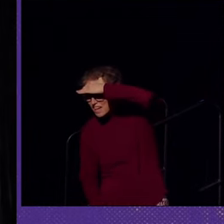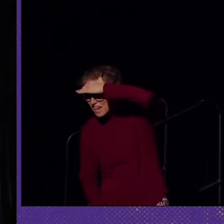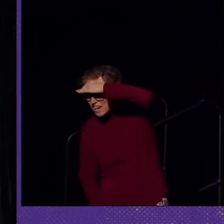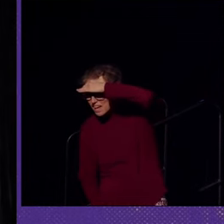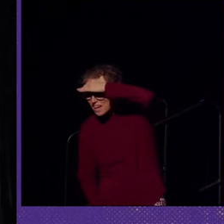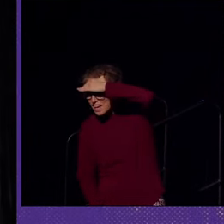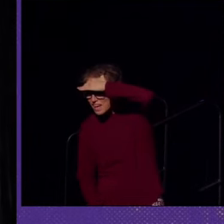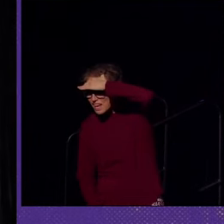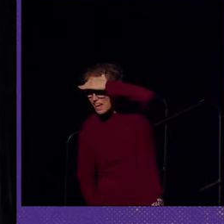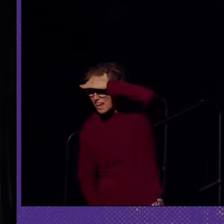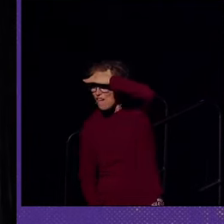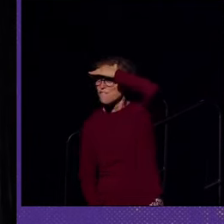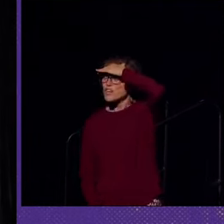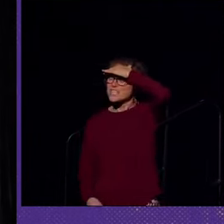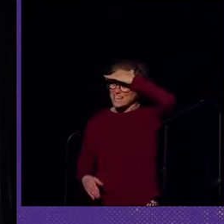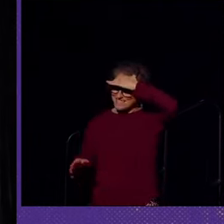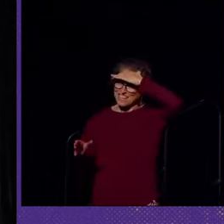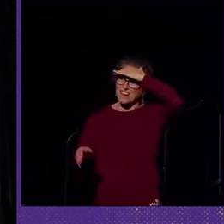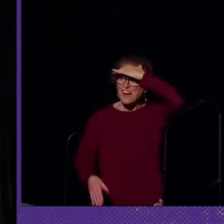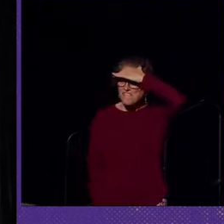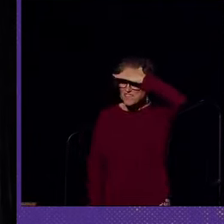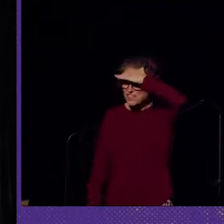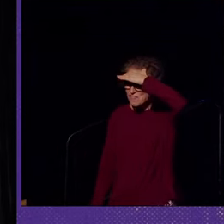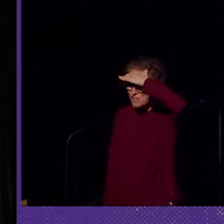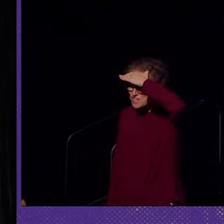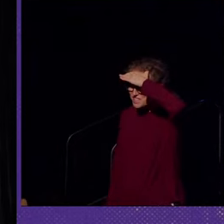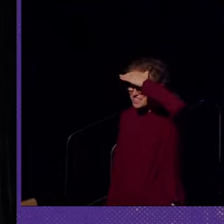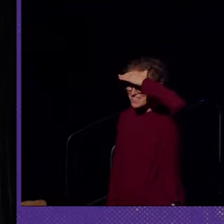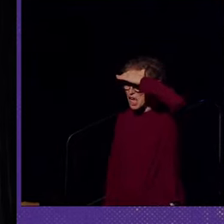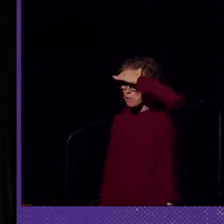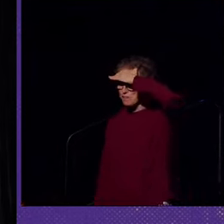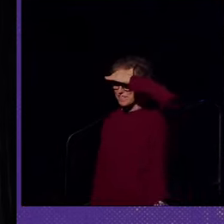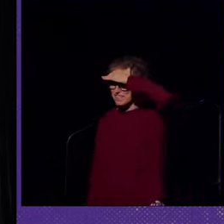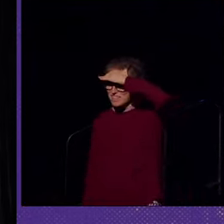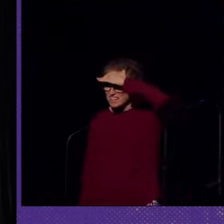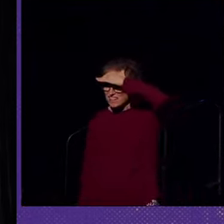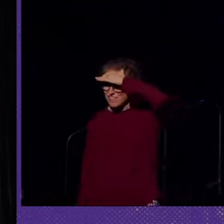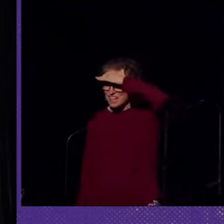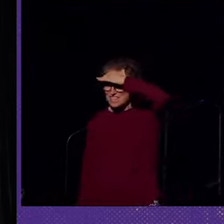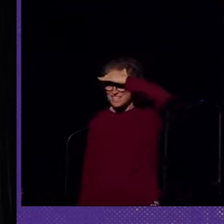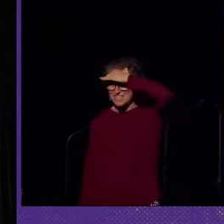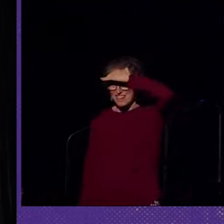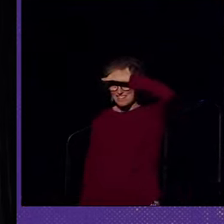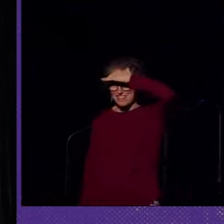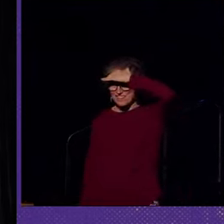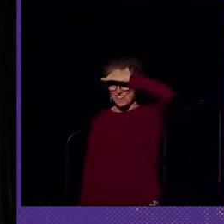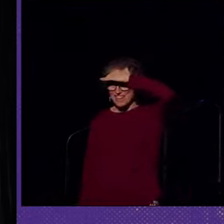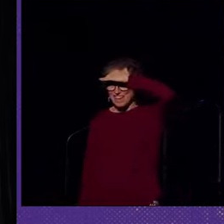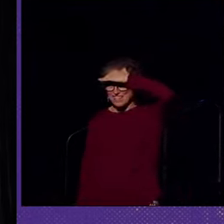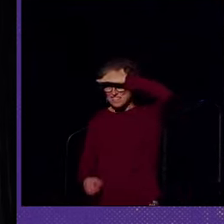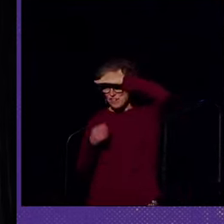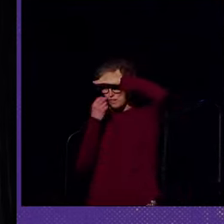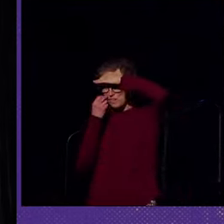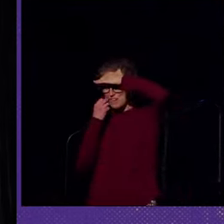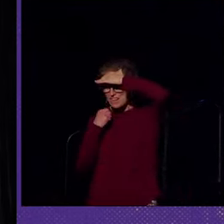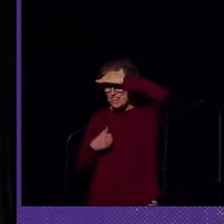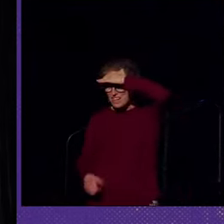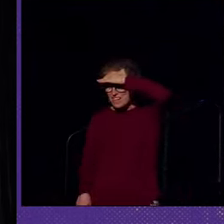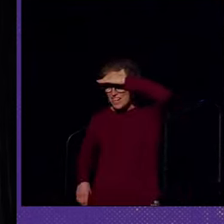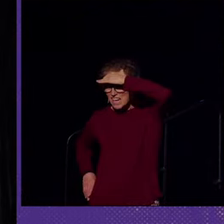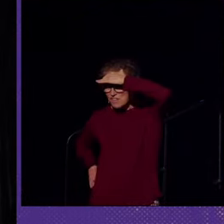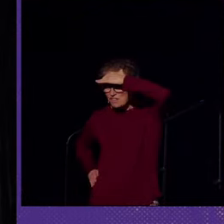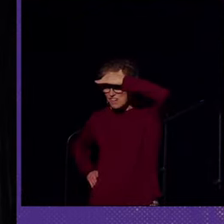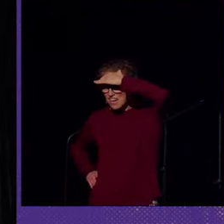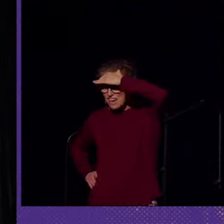I feel very voiceless. Oh, voiceless. I feel very voiceless and helpless when I see designs that are like that. I don't